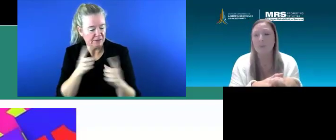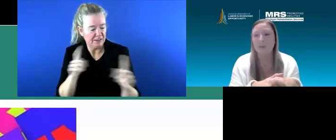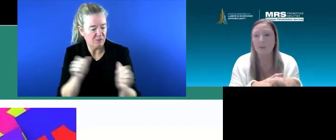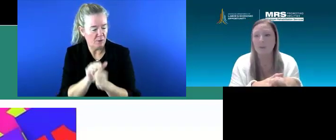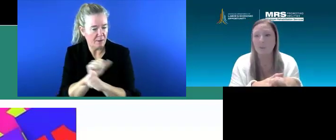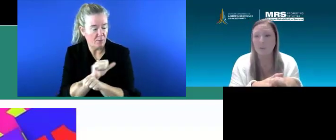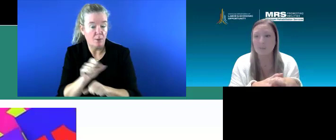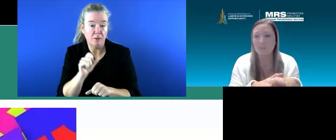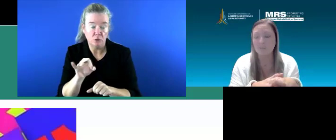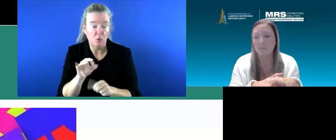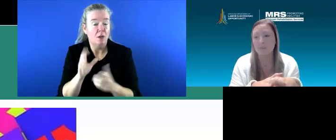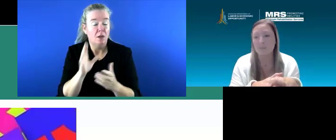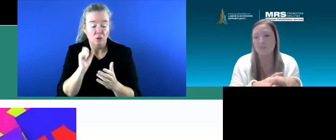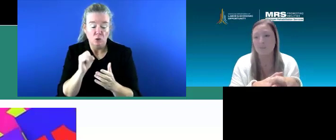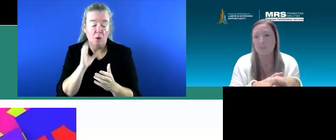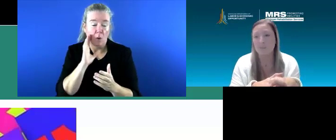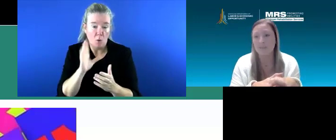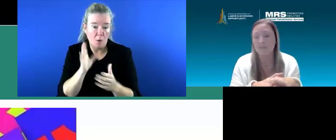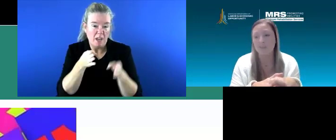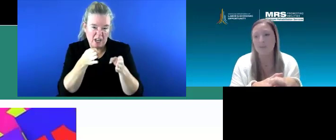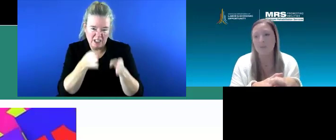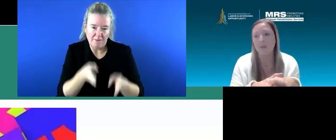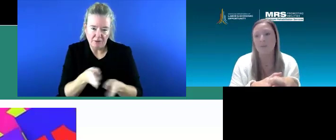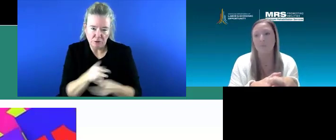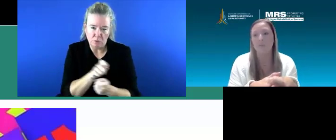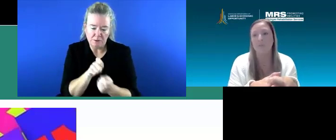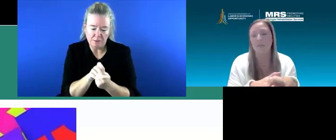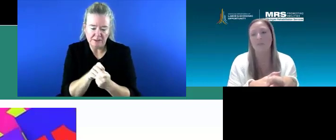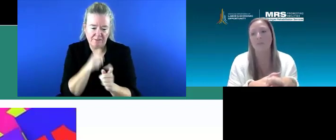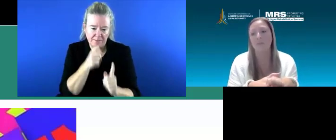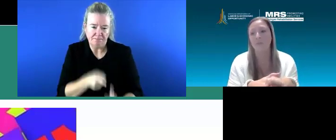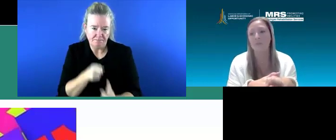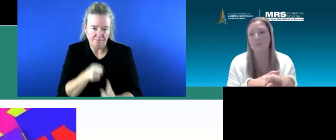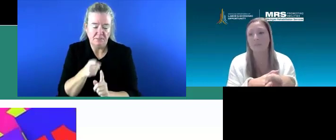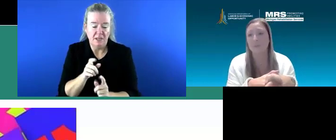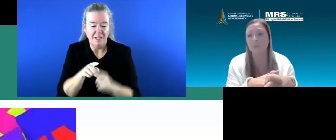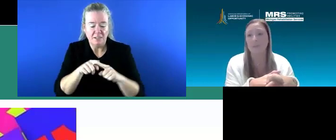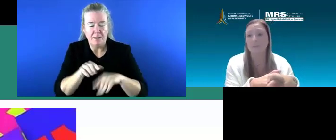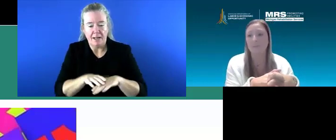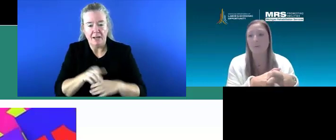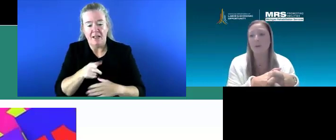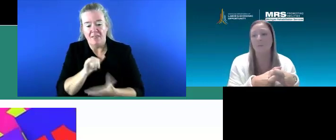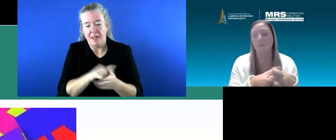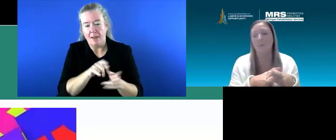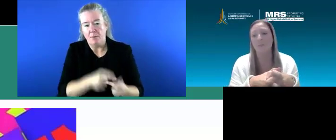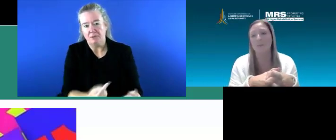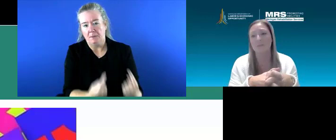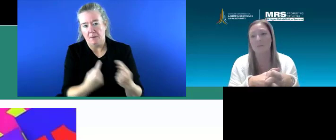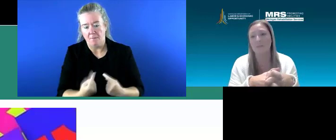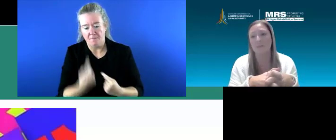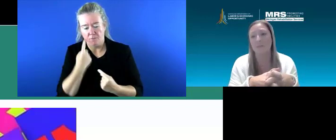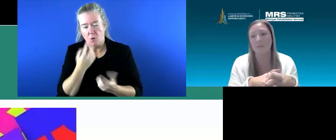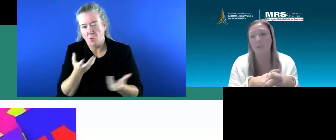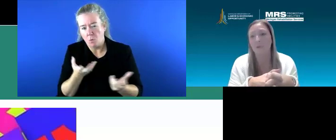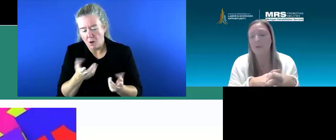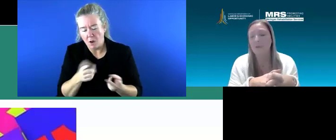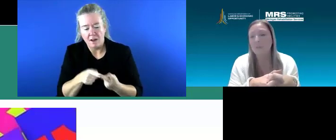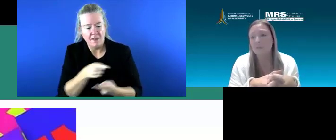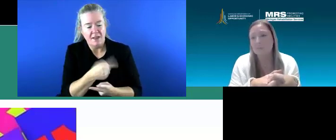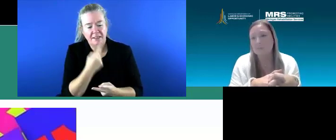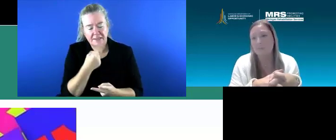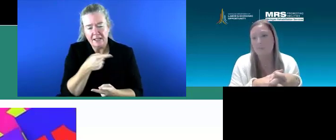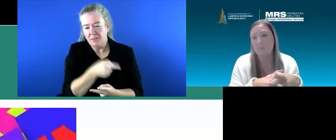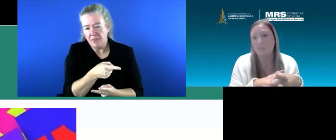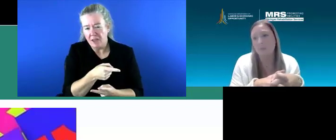So it's going to be individualized depending on what that individual is coming in for and what they are stating their